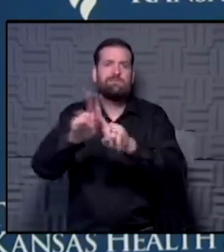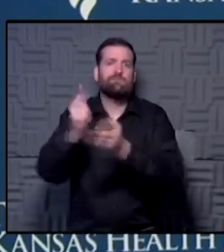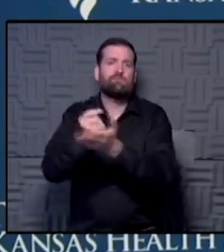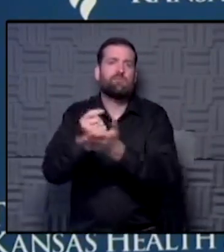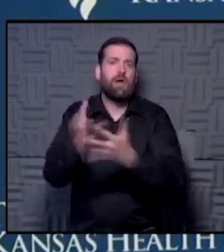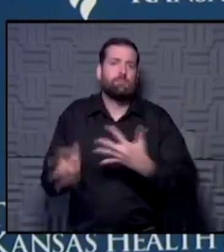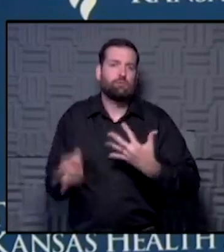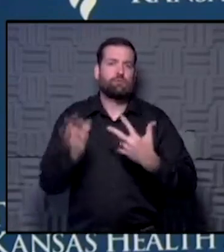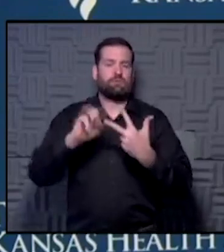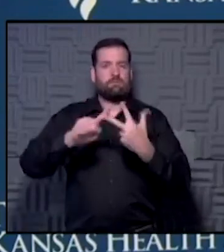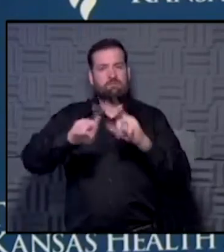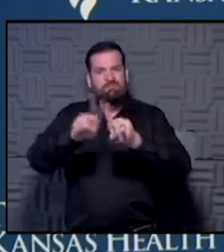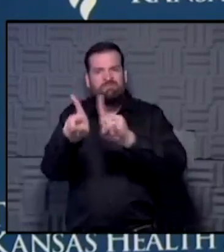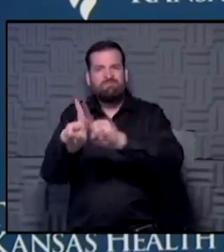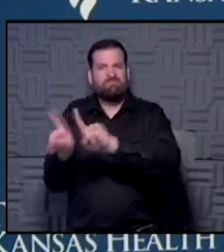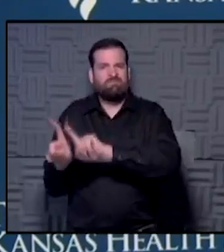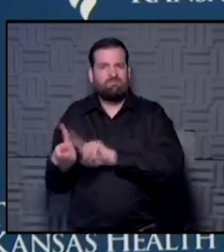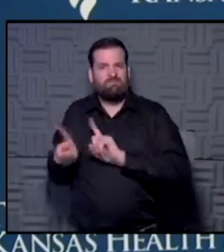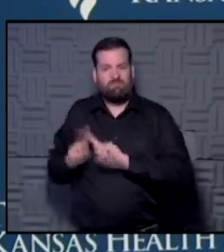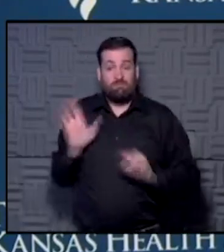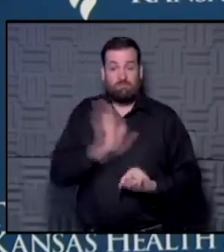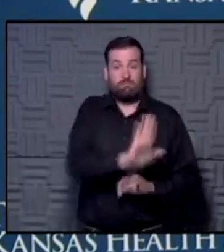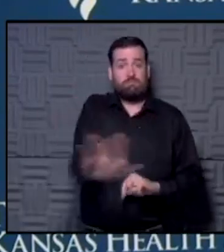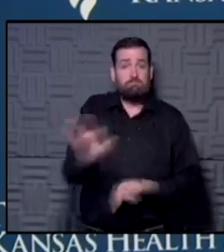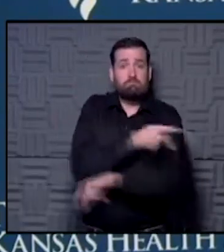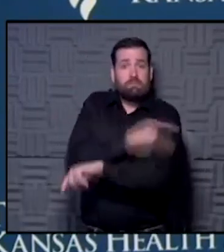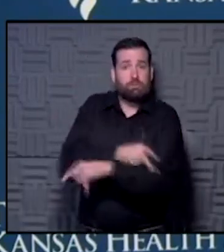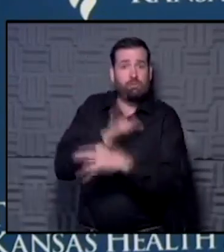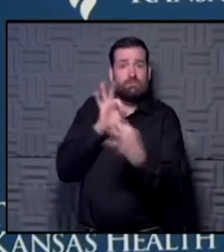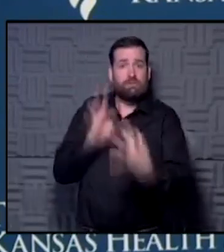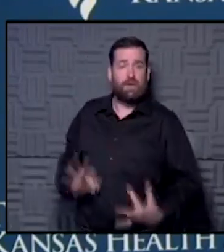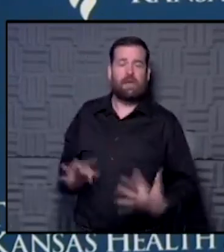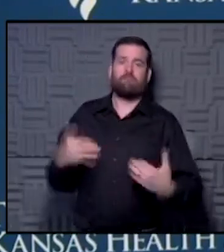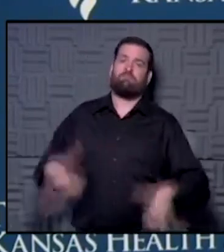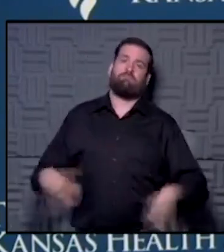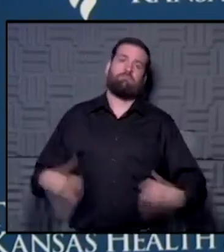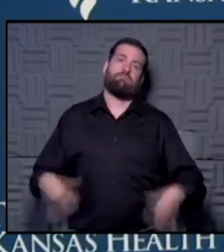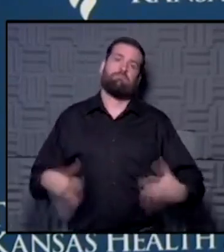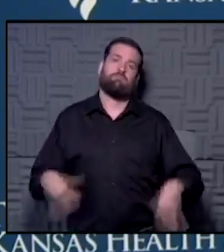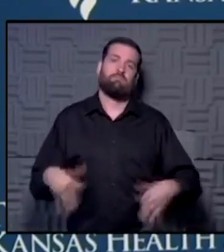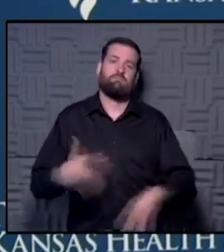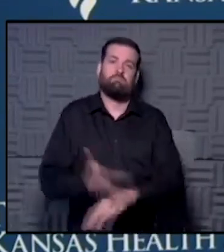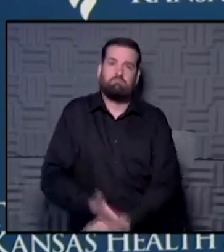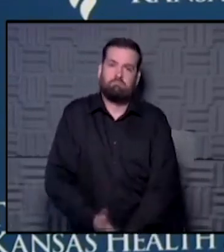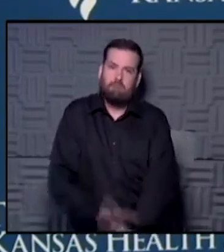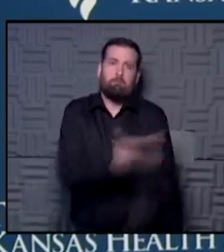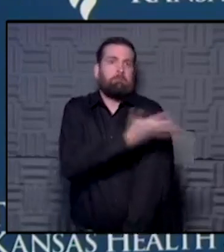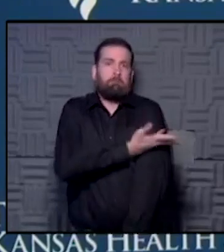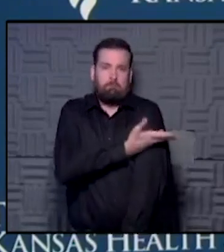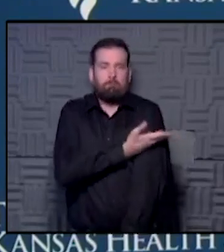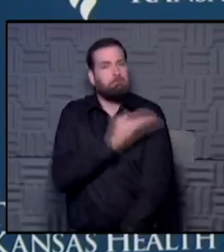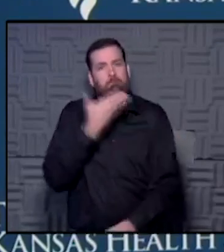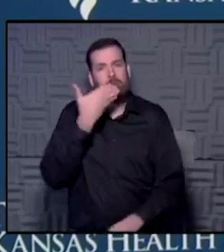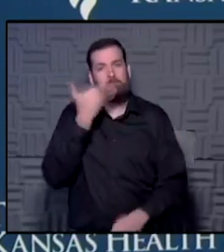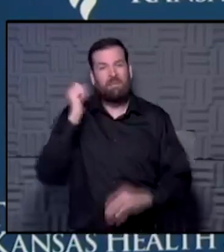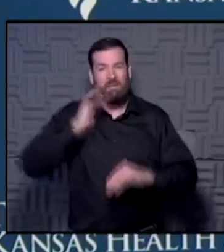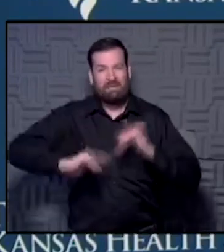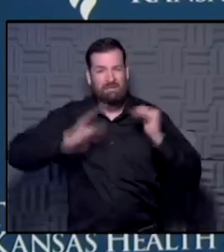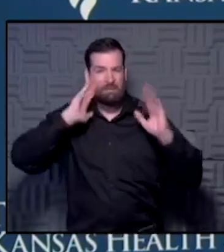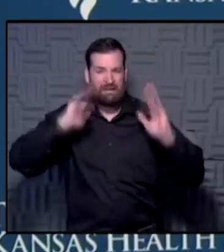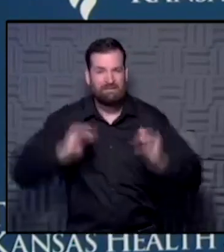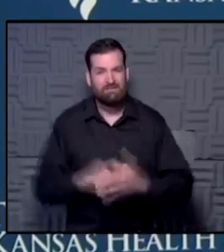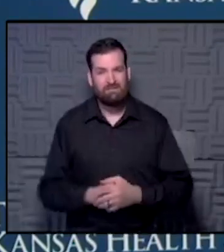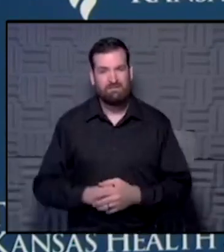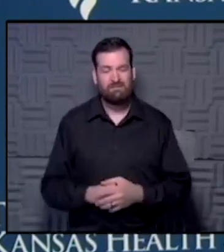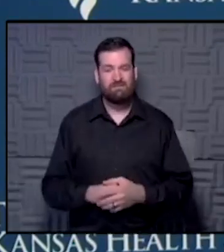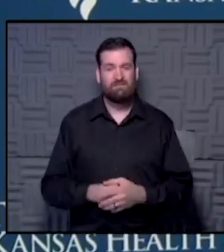them. And the feedback from patients has just been far superior than honestly I could have expected when we were launching this. We